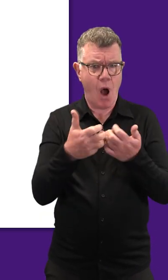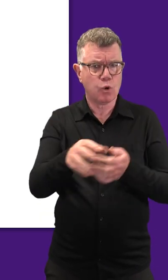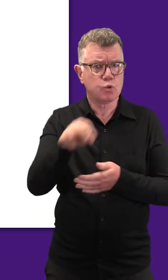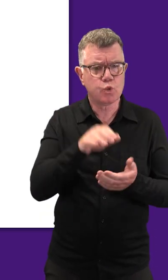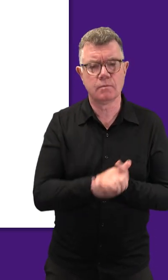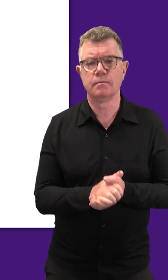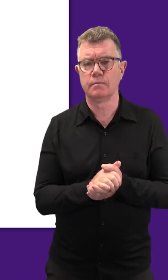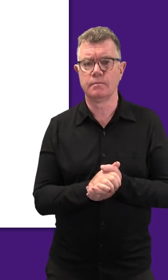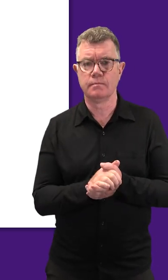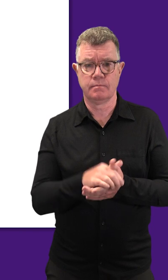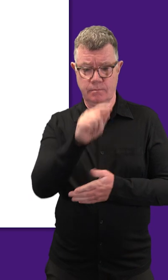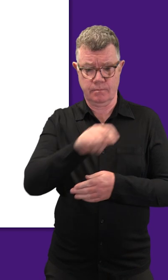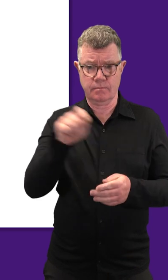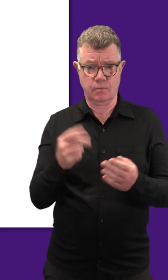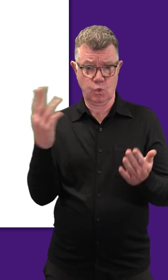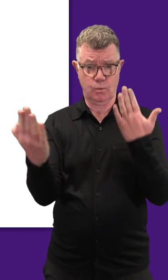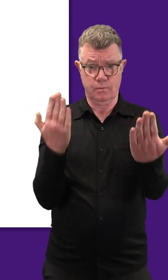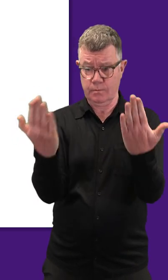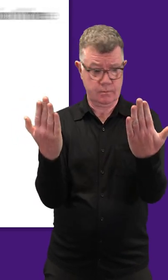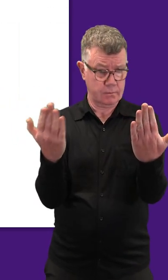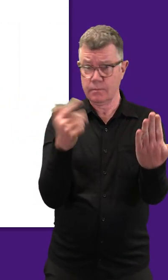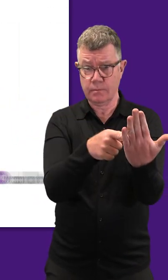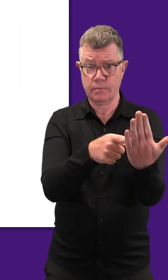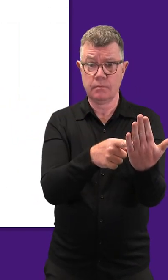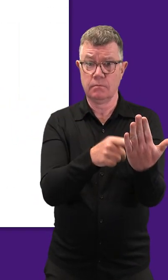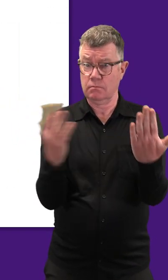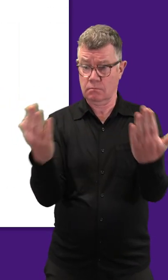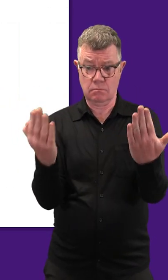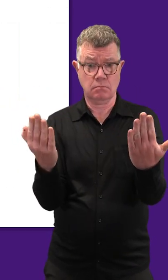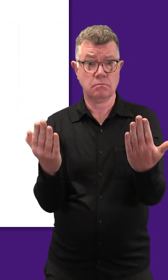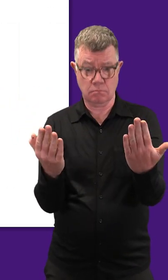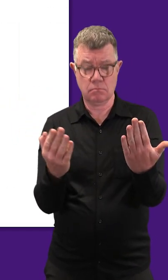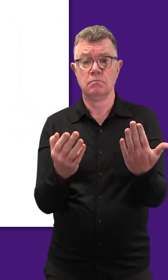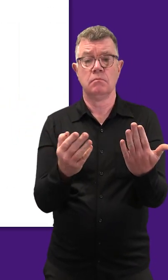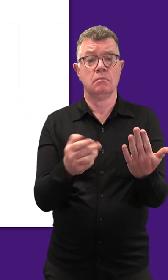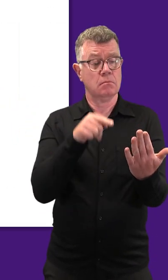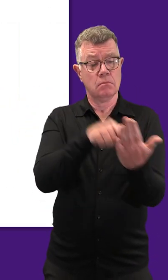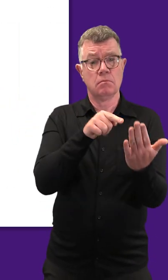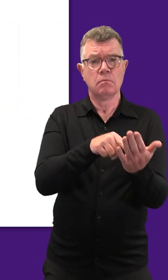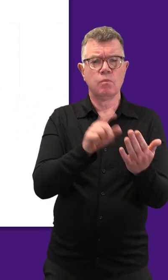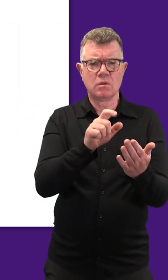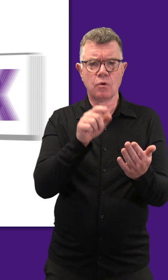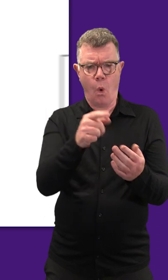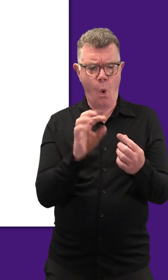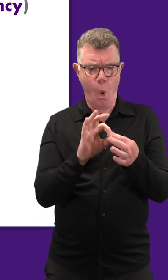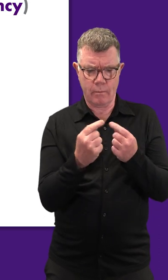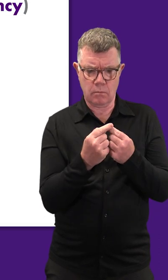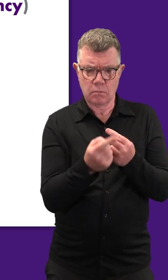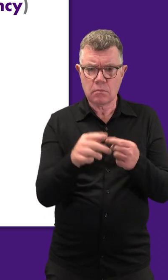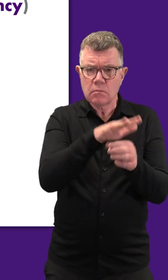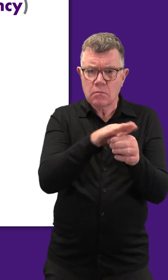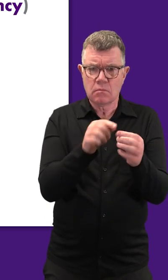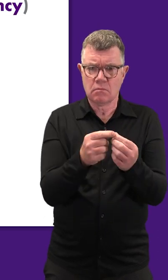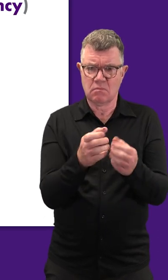This is how they are chosen. At election time, you'll get two ballot papers. One is for the